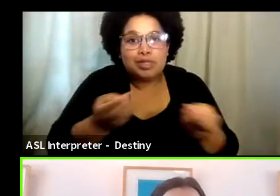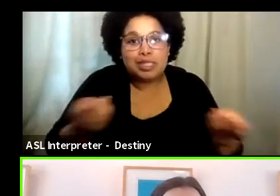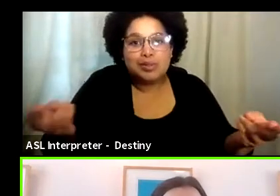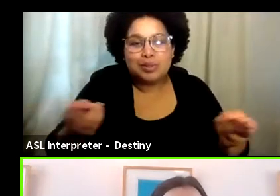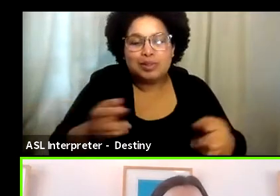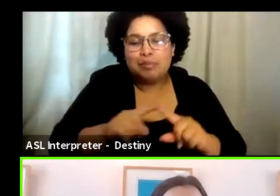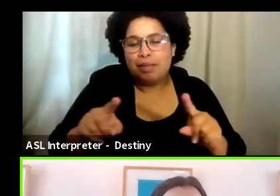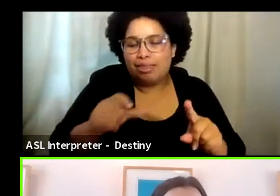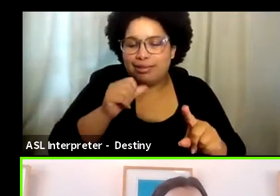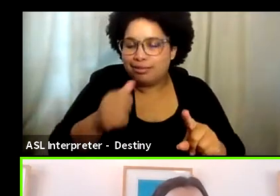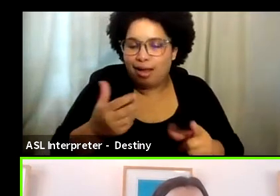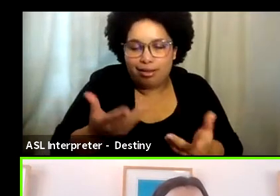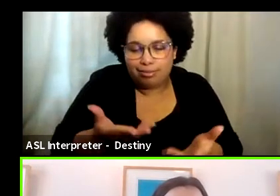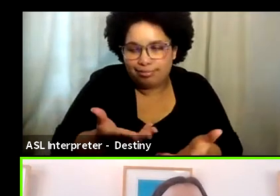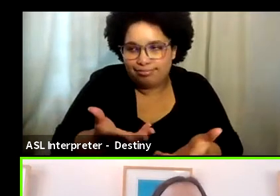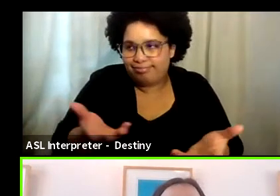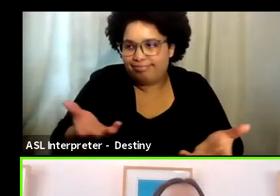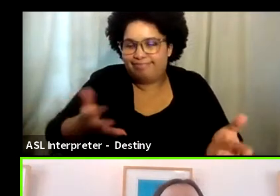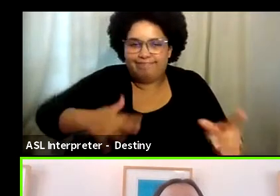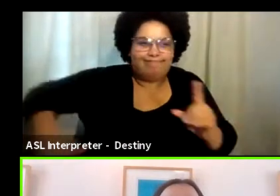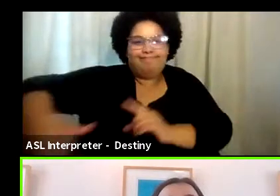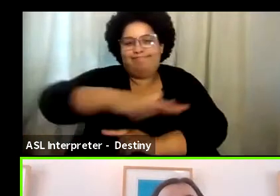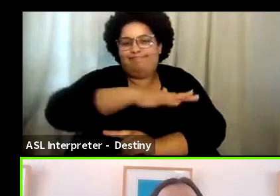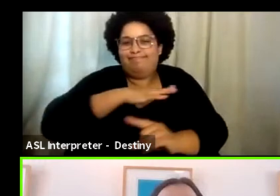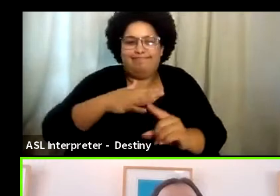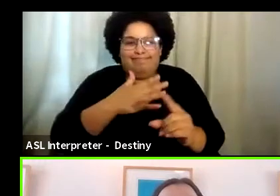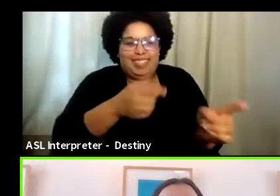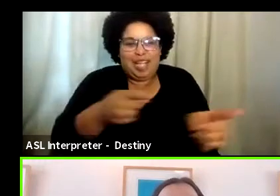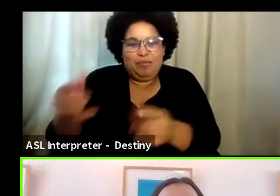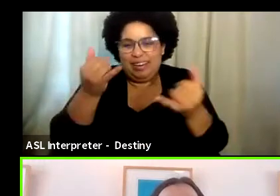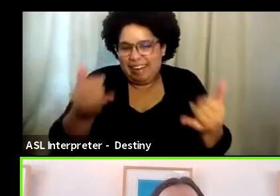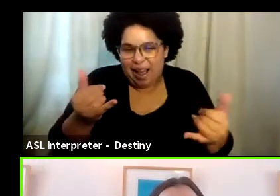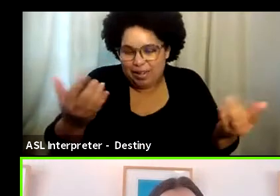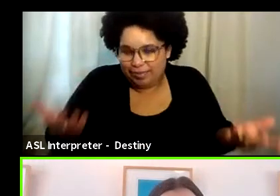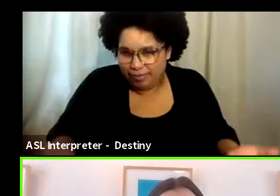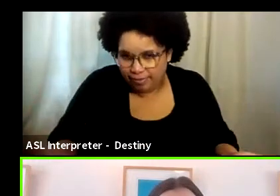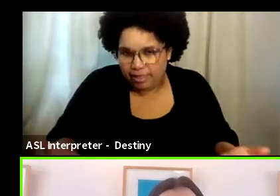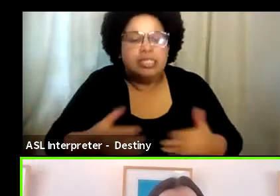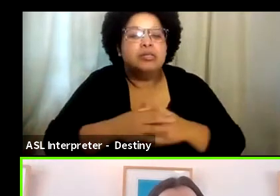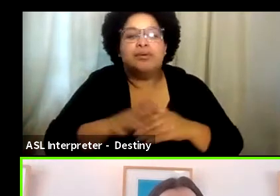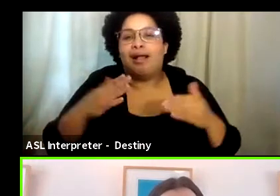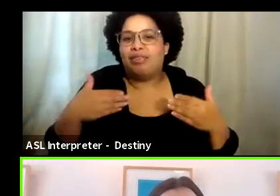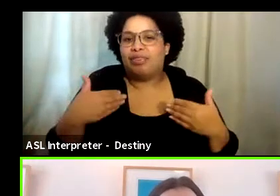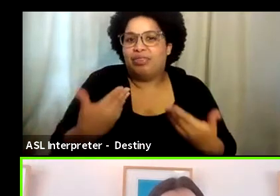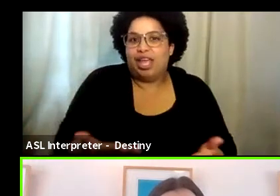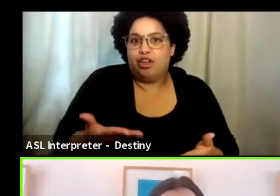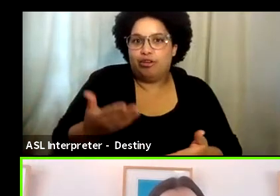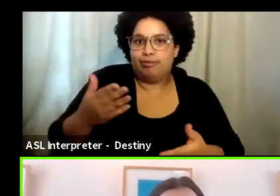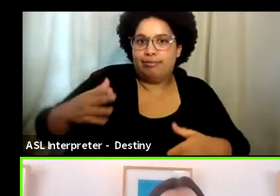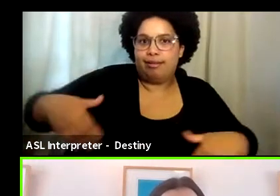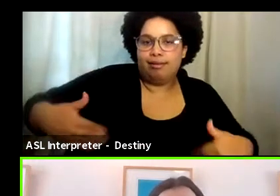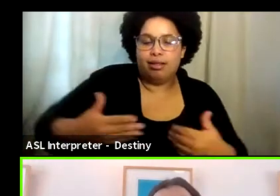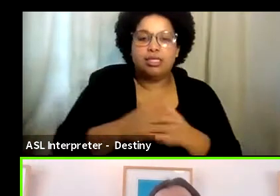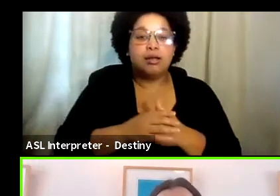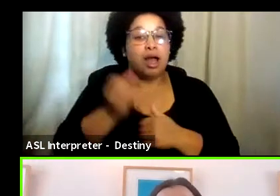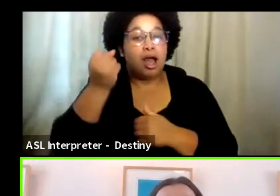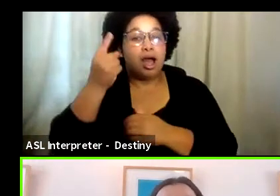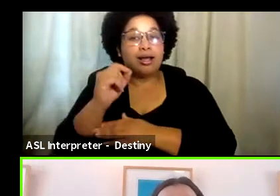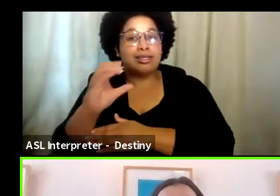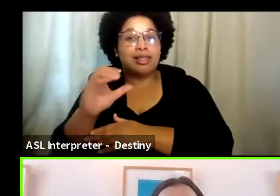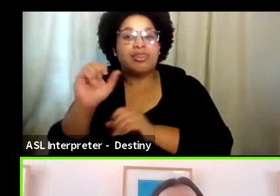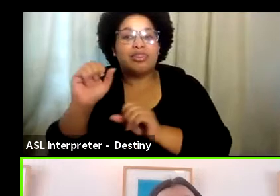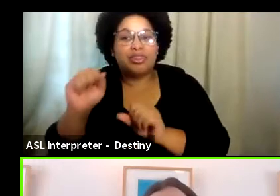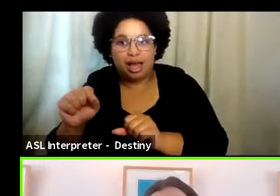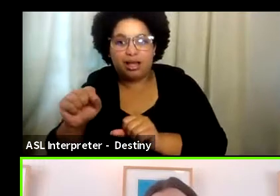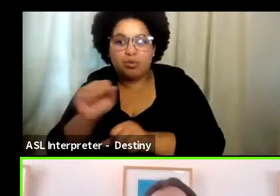right now. And so, um, intimacy scenes in particular are a place where trauma can come